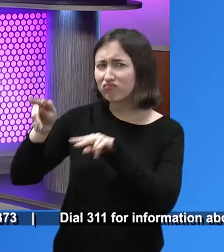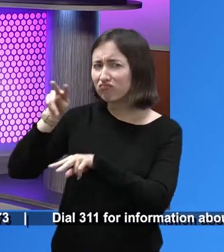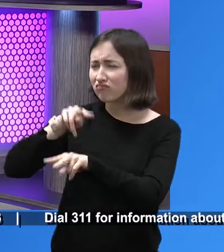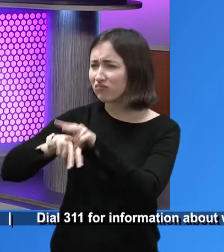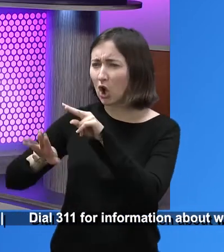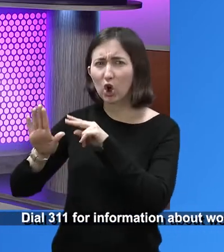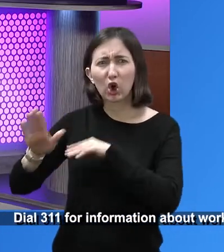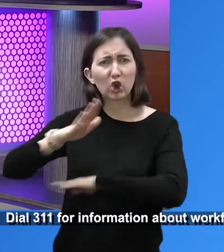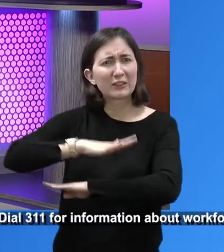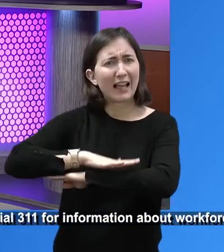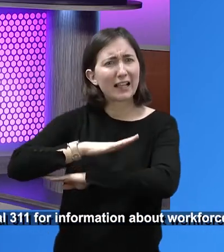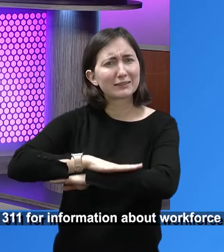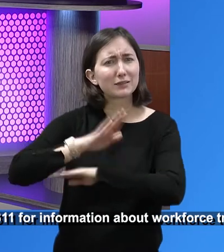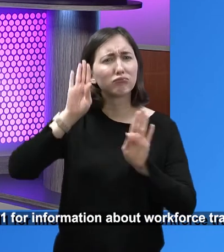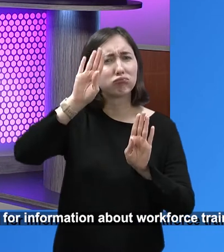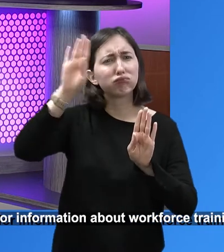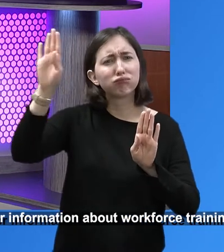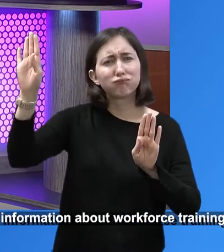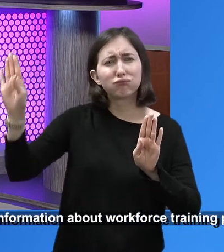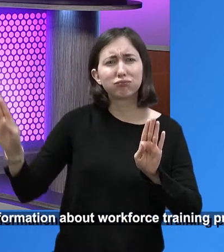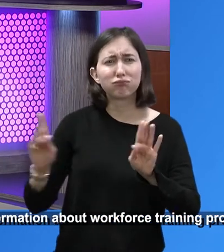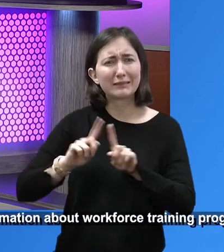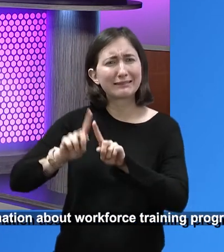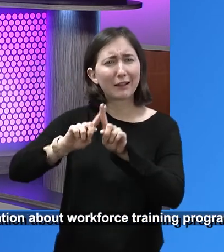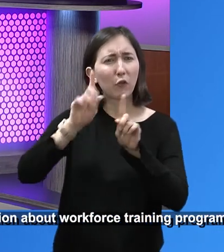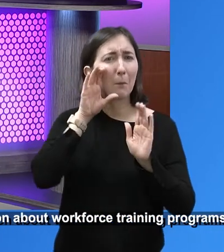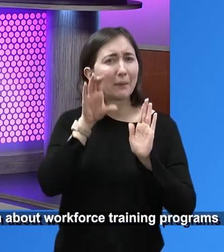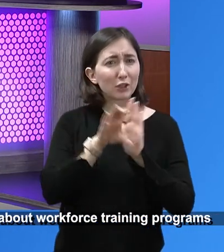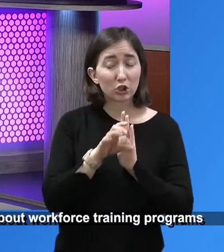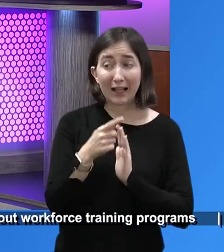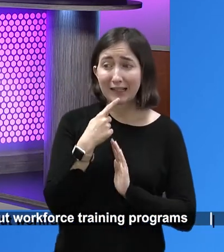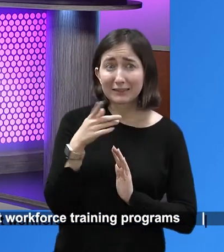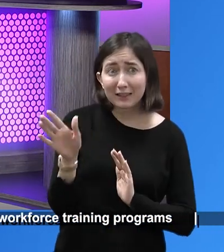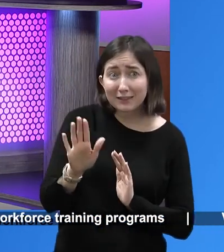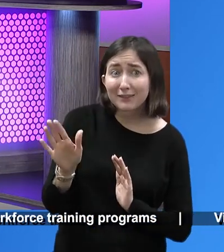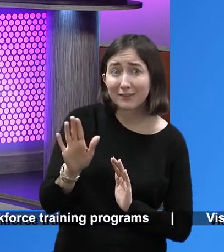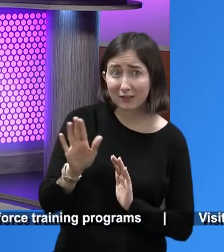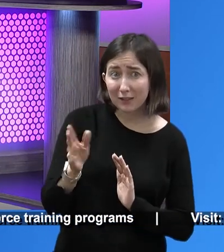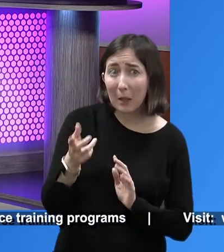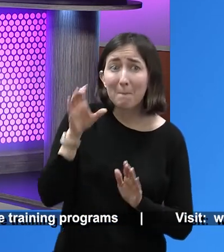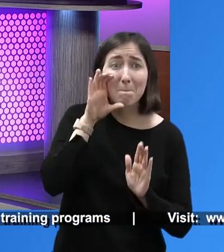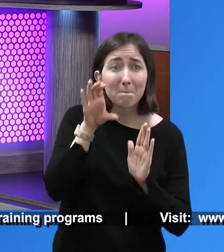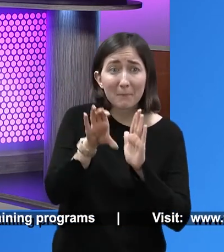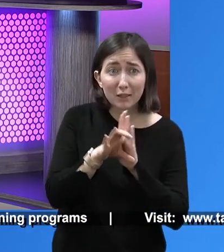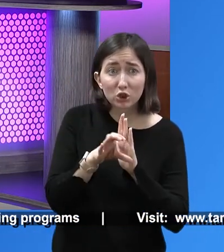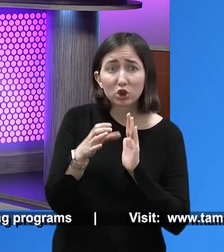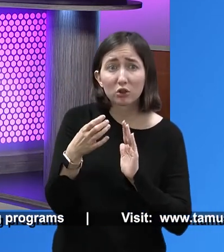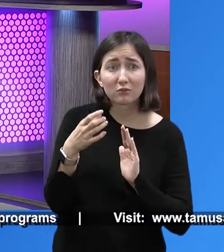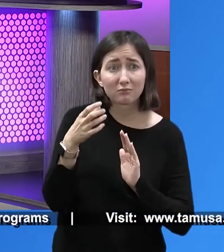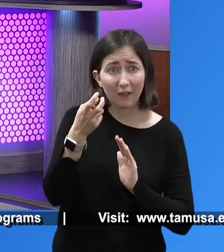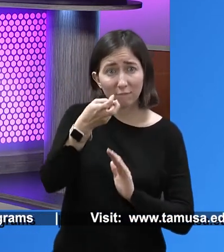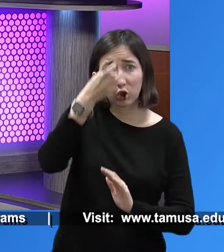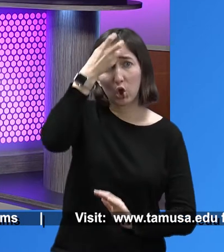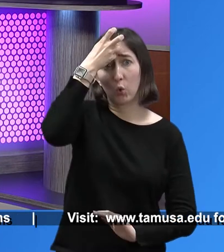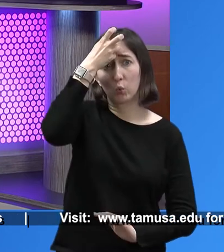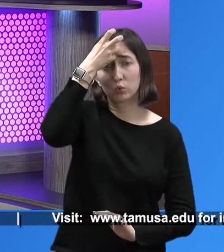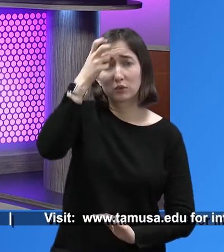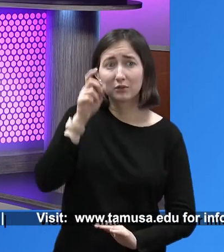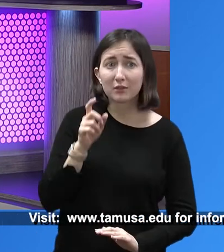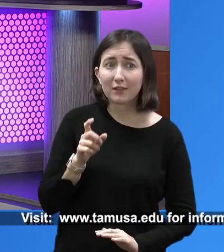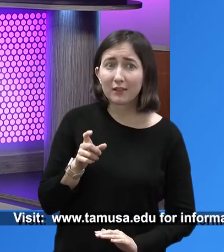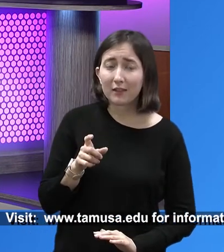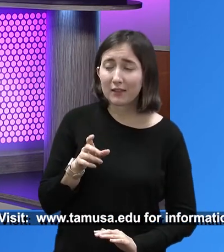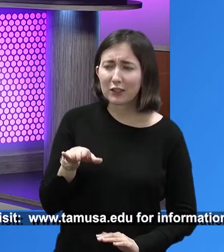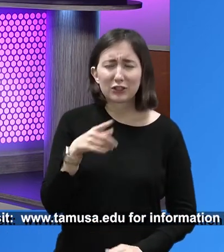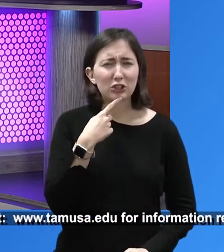pictures of them, right? take pictures, right. So I'm walking by her desk, and I say, Alma, because it was a picture on her monitor of a goat. Yes. And I said, Alma,